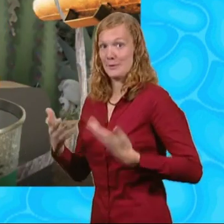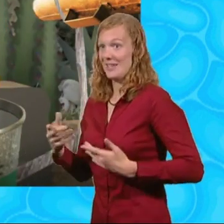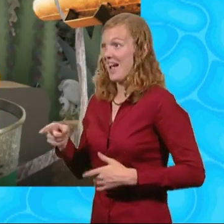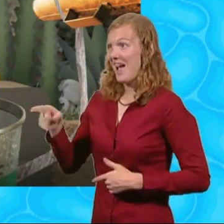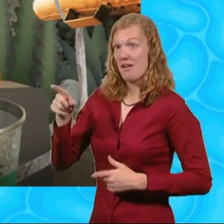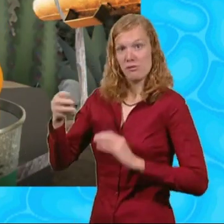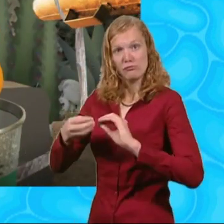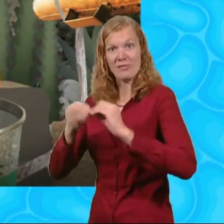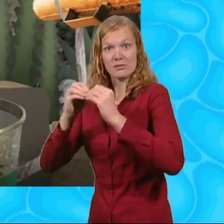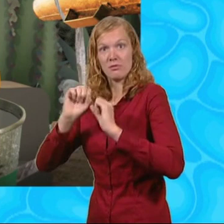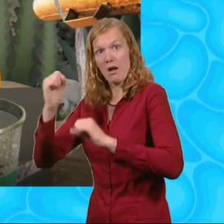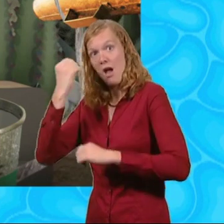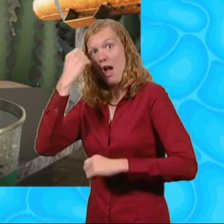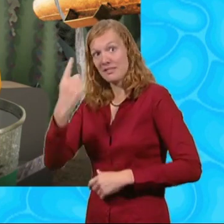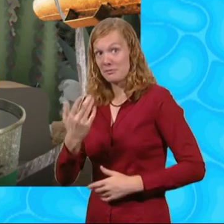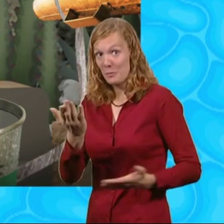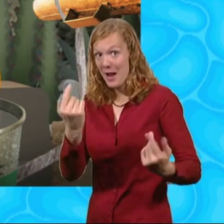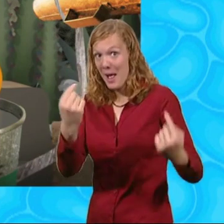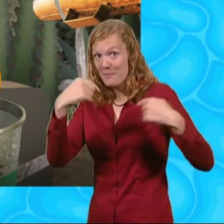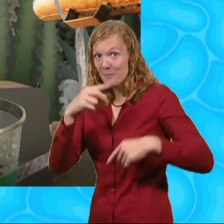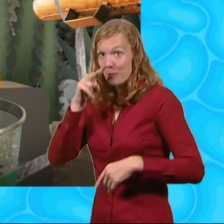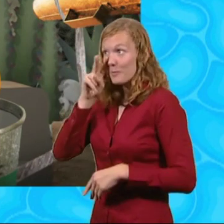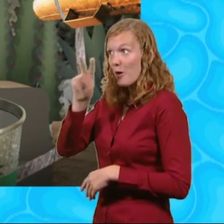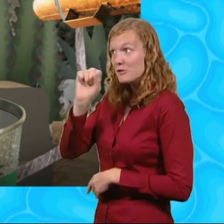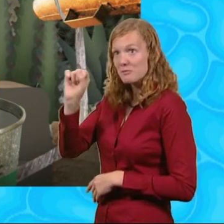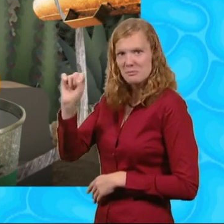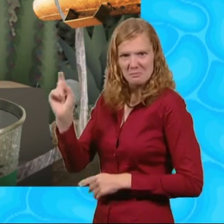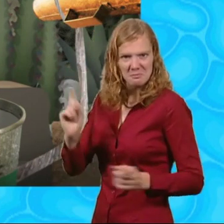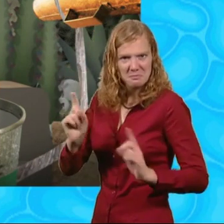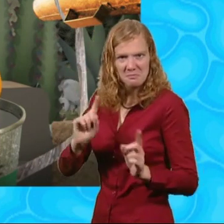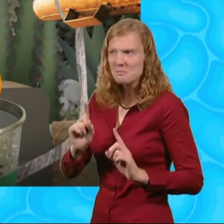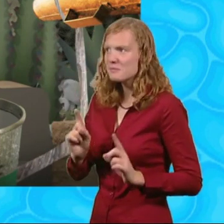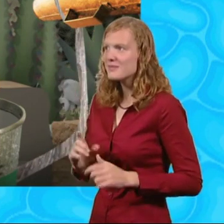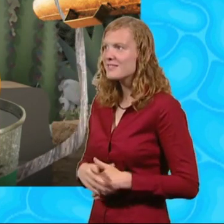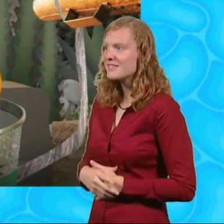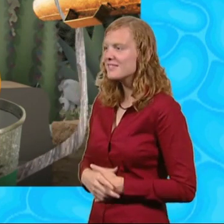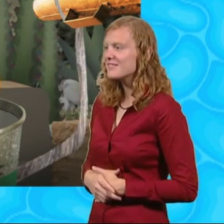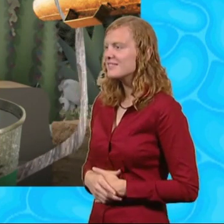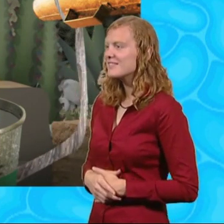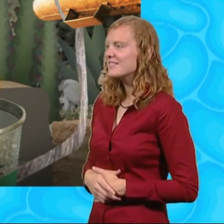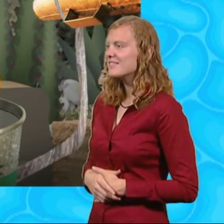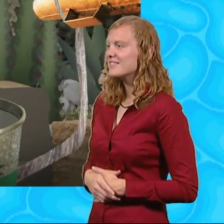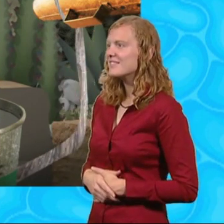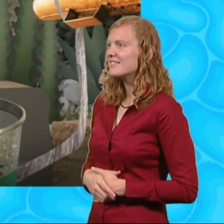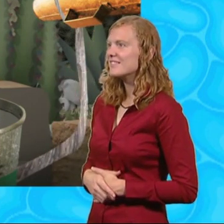Today's stunt has been planned and created by Ken.